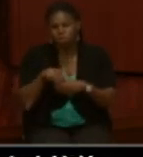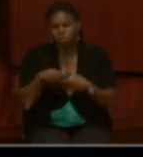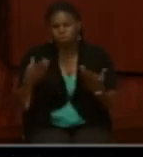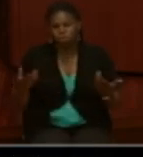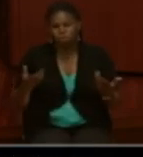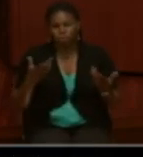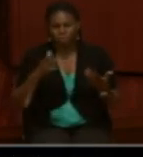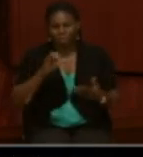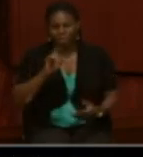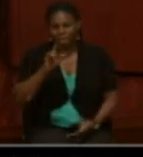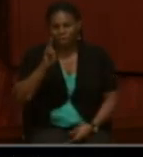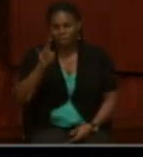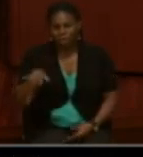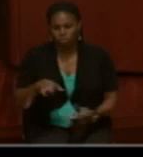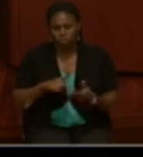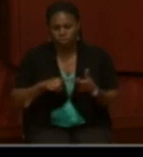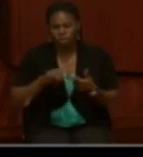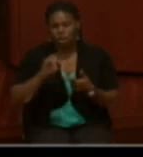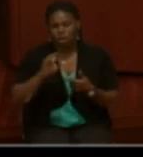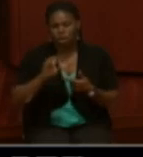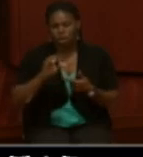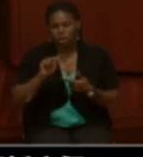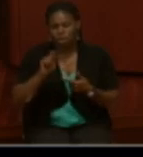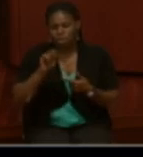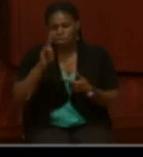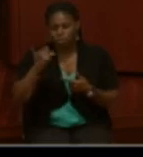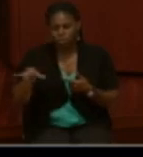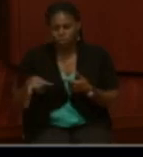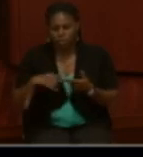of cavalry, artillery, and infantry.